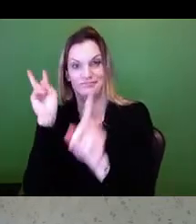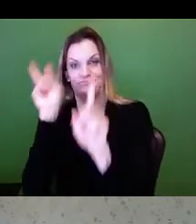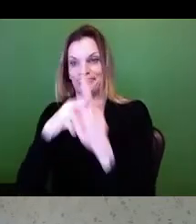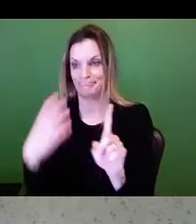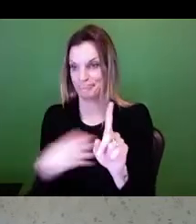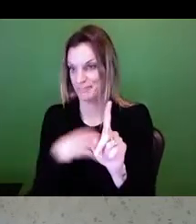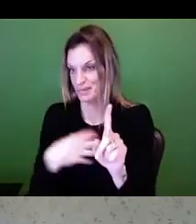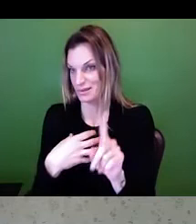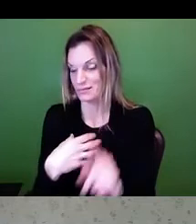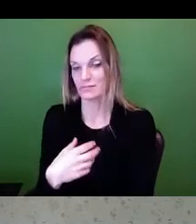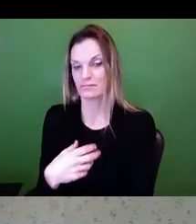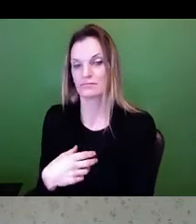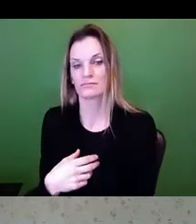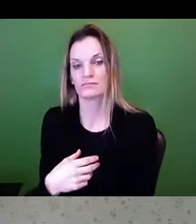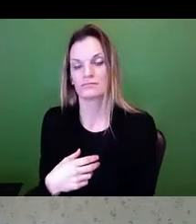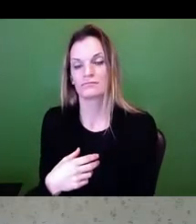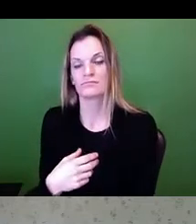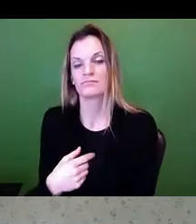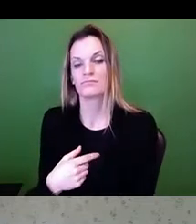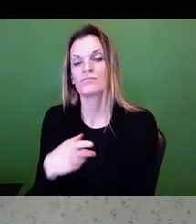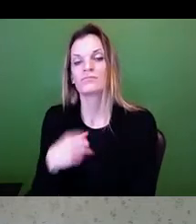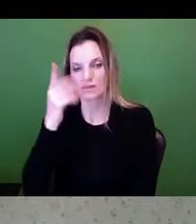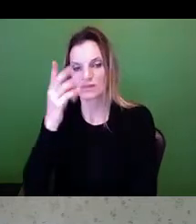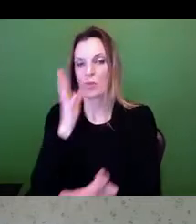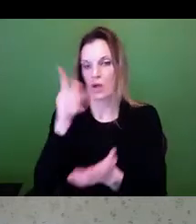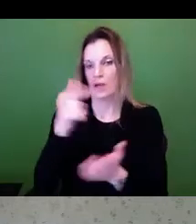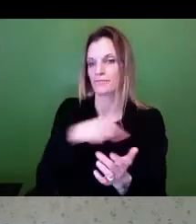will be contacting them to discuss it with them.